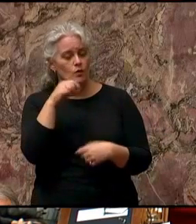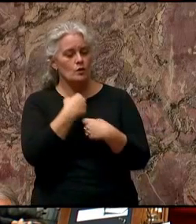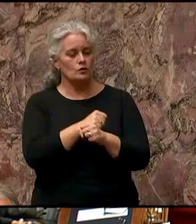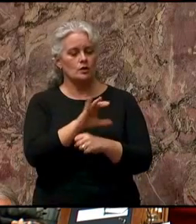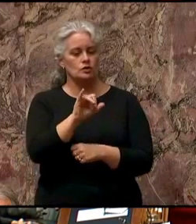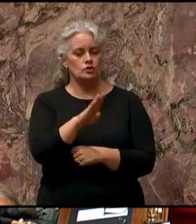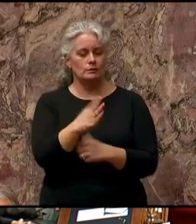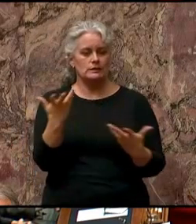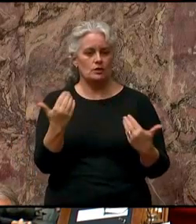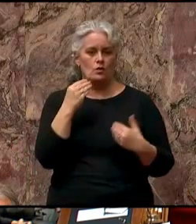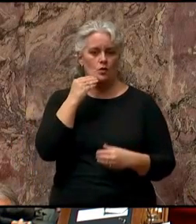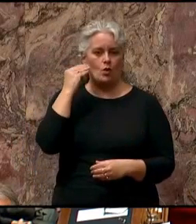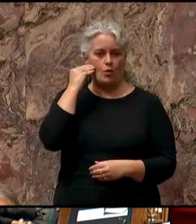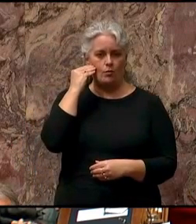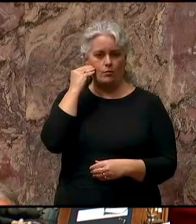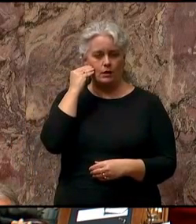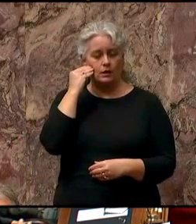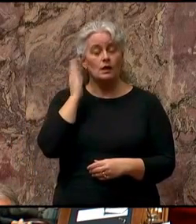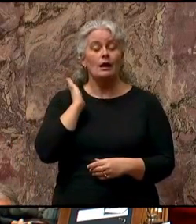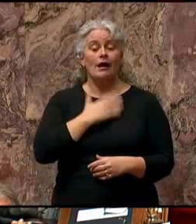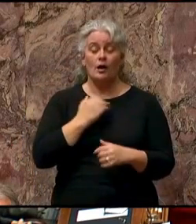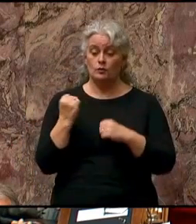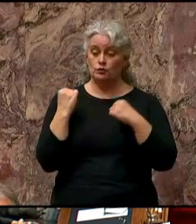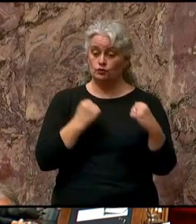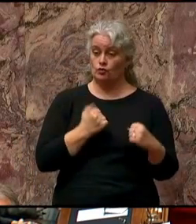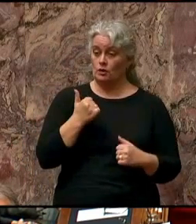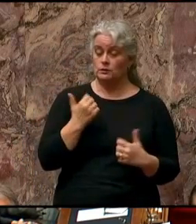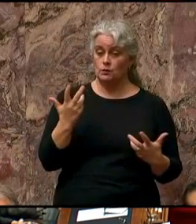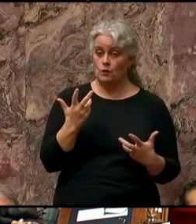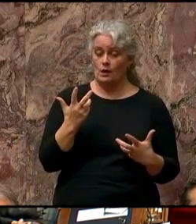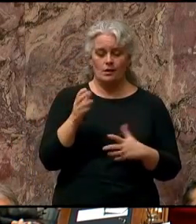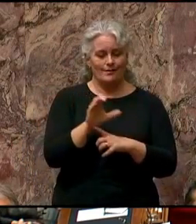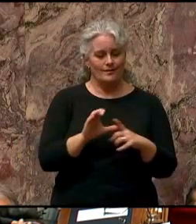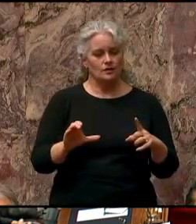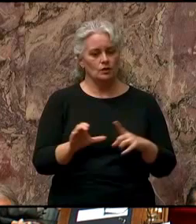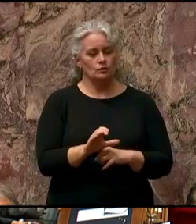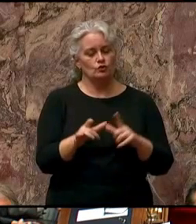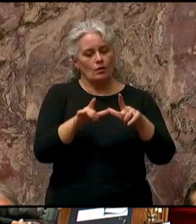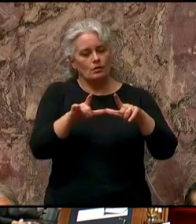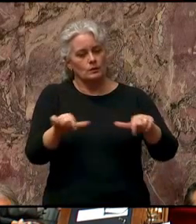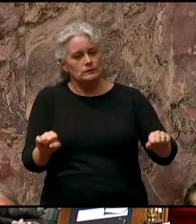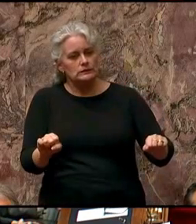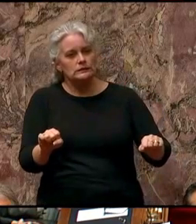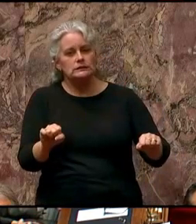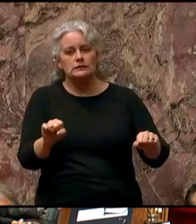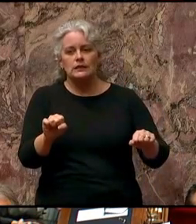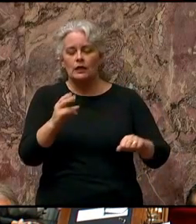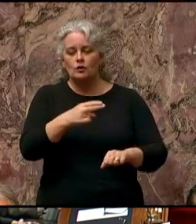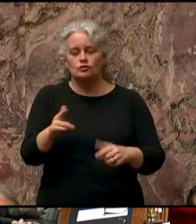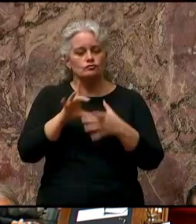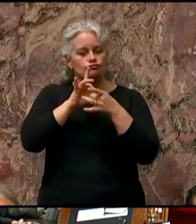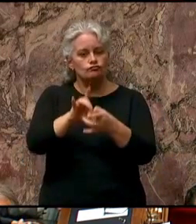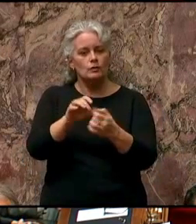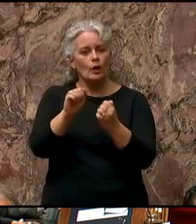One of our greatest strengths is our cultural, linguistic and historic ties across the Pacific.